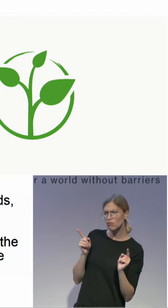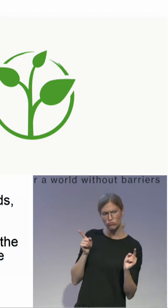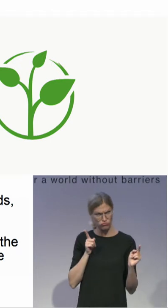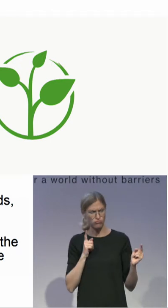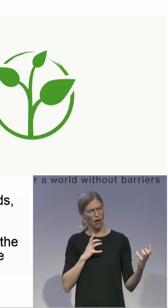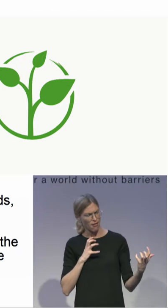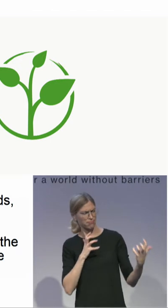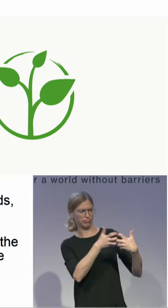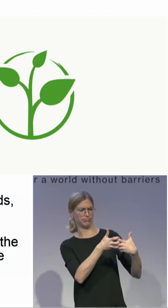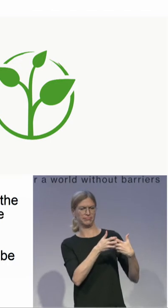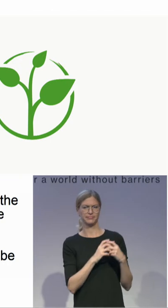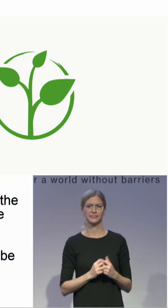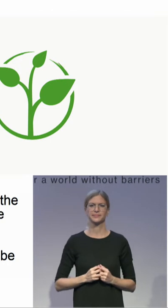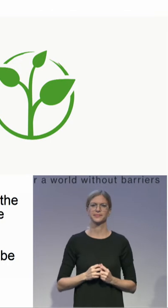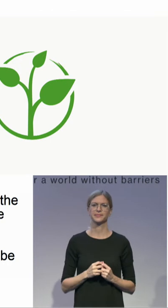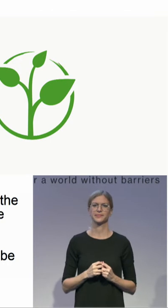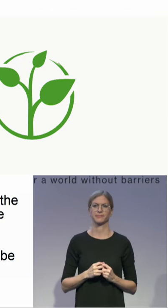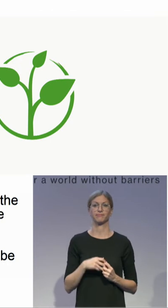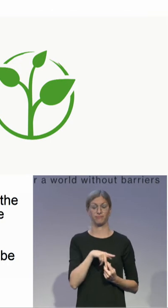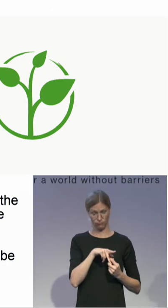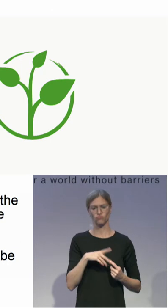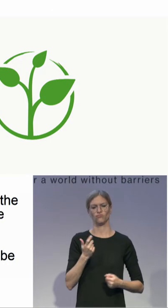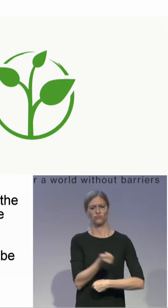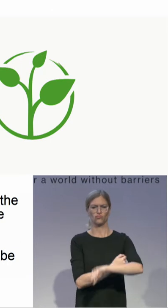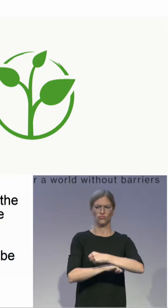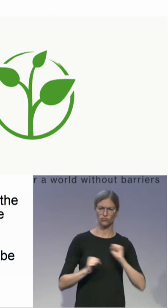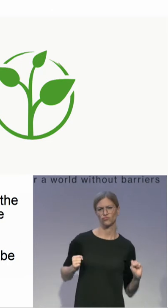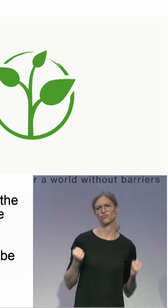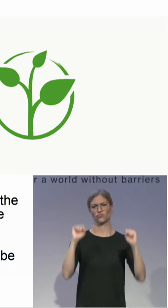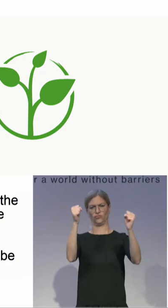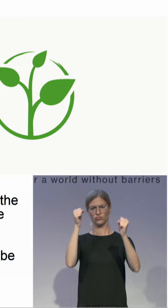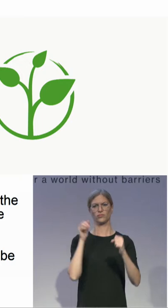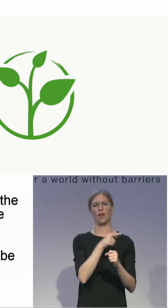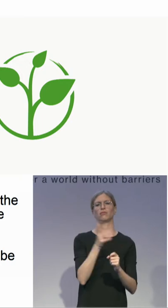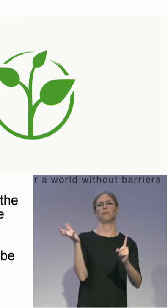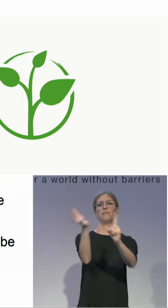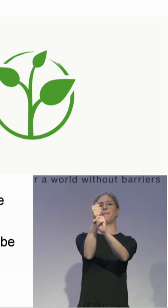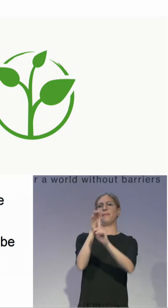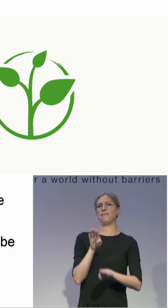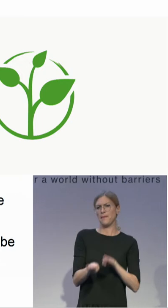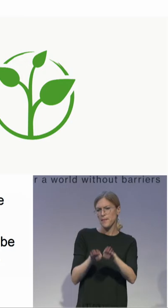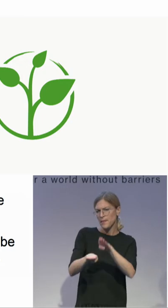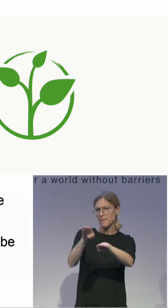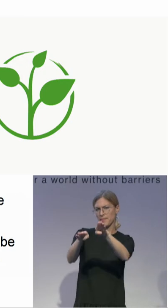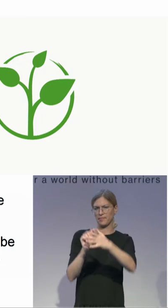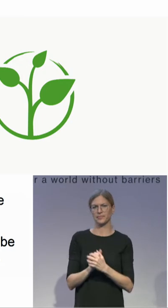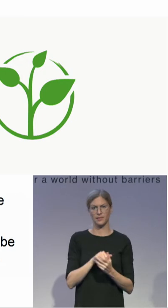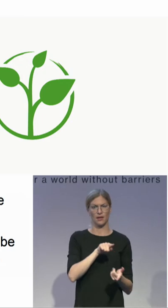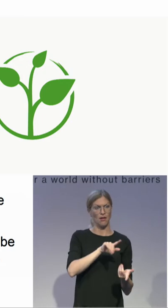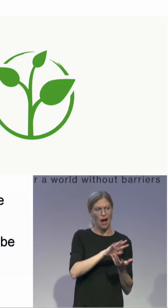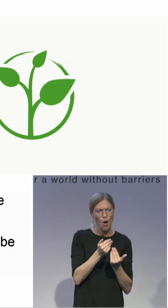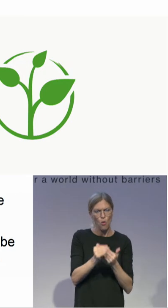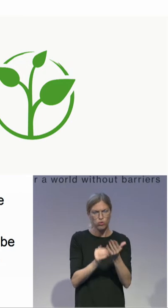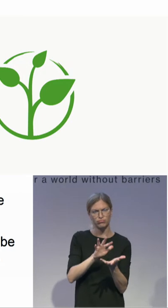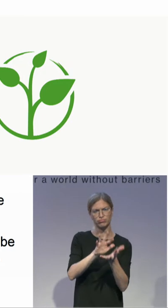an action plan towards the goals and you see how to get there. It involves that this